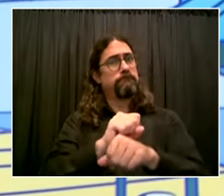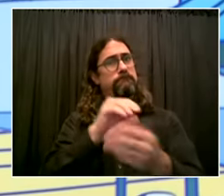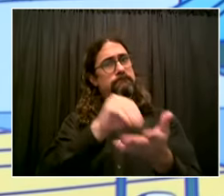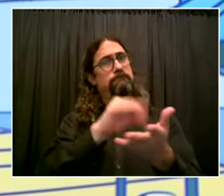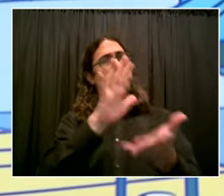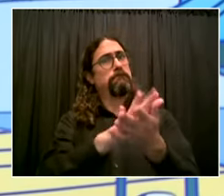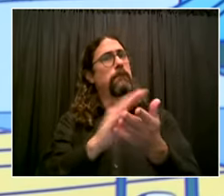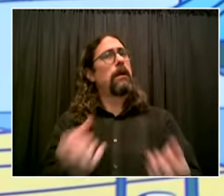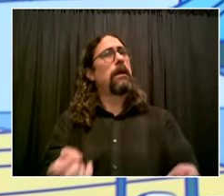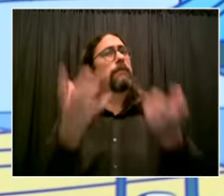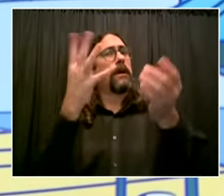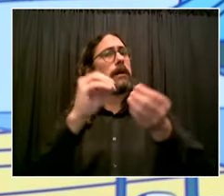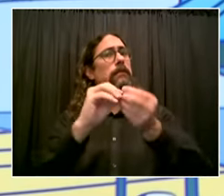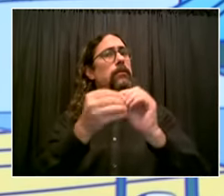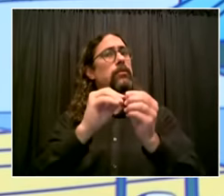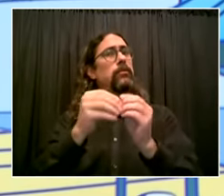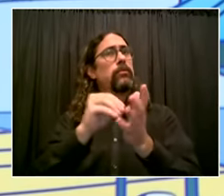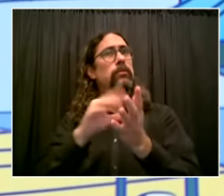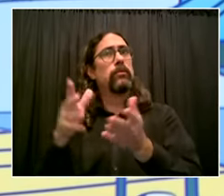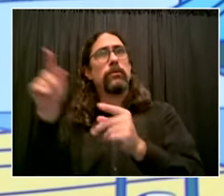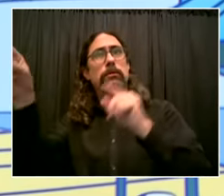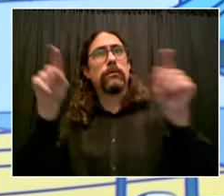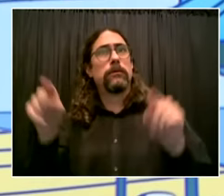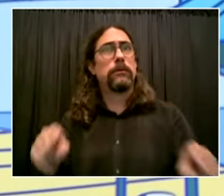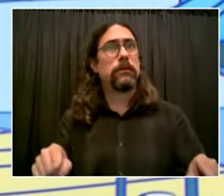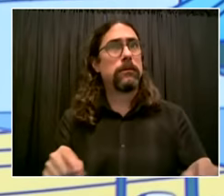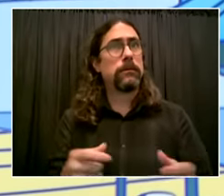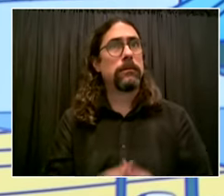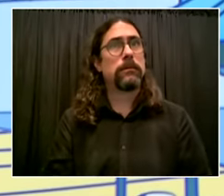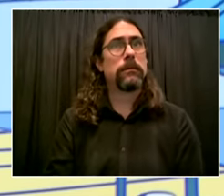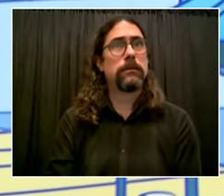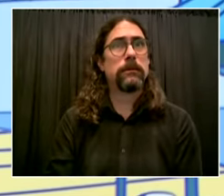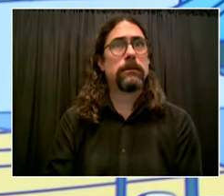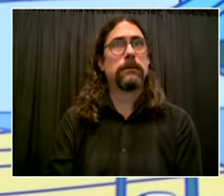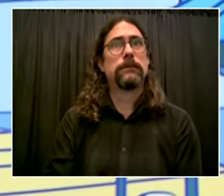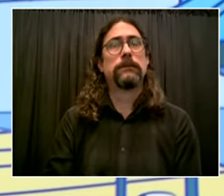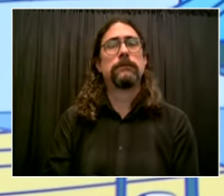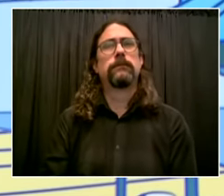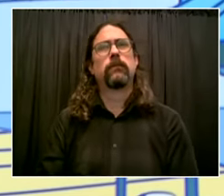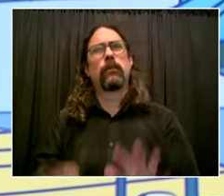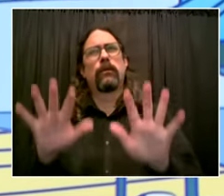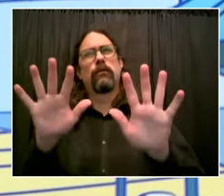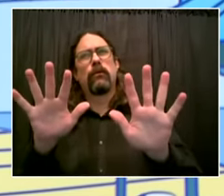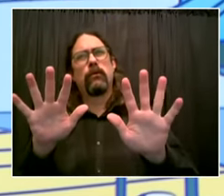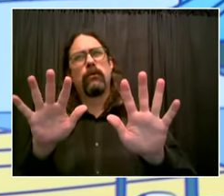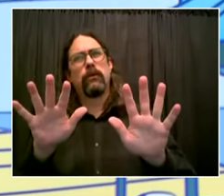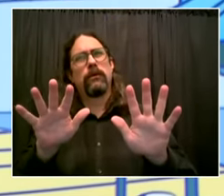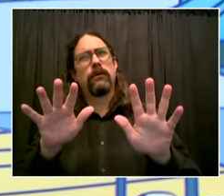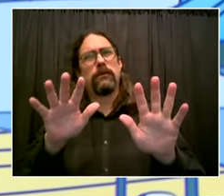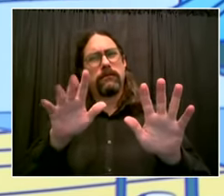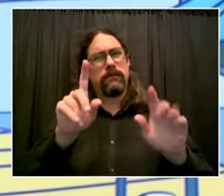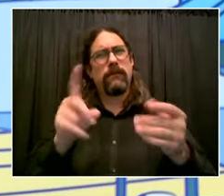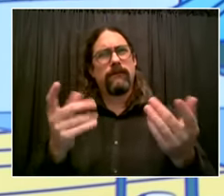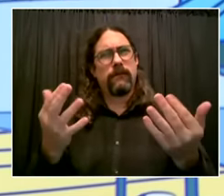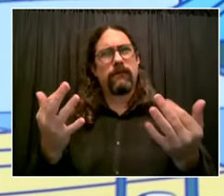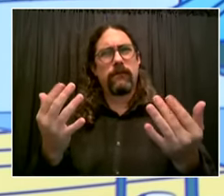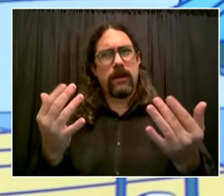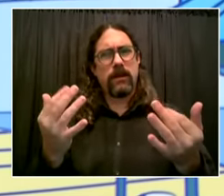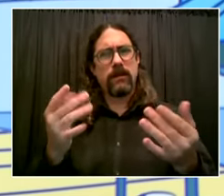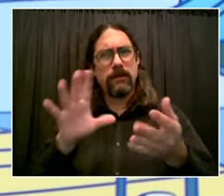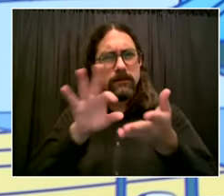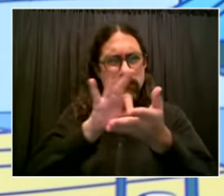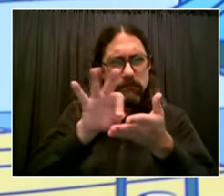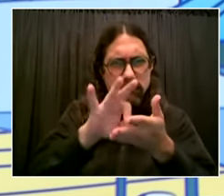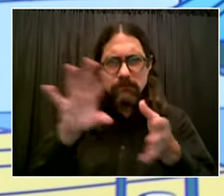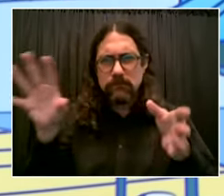inaccurate we're not going to know school enrollments till the end of september beginning october in practical ways because parents